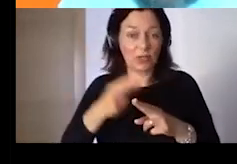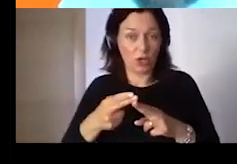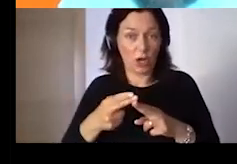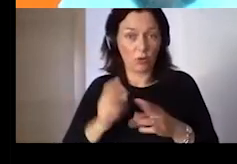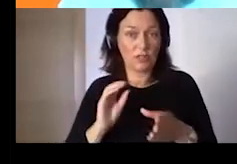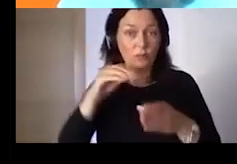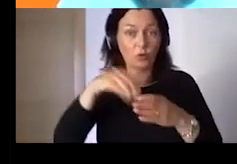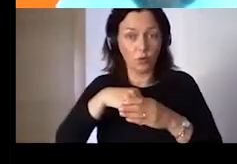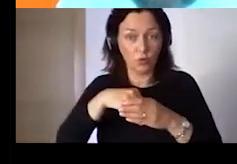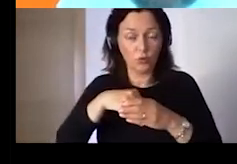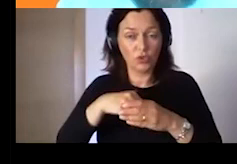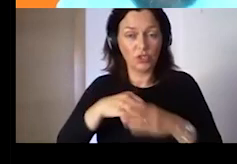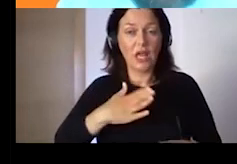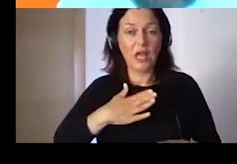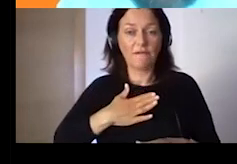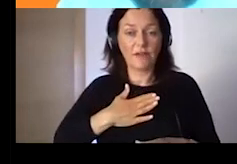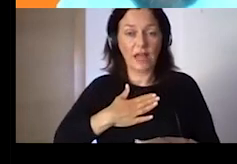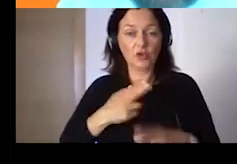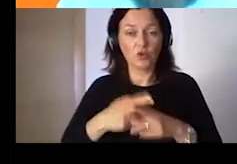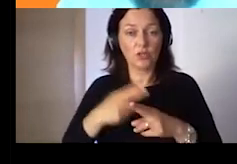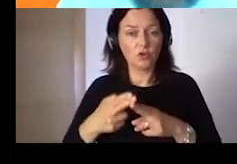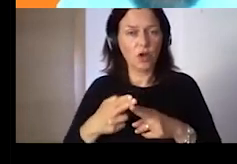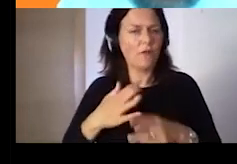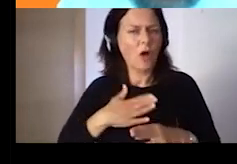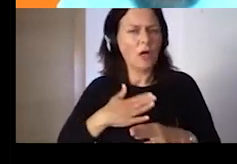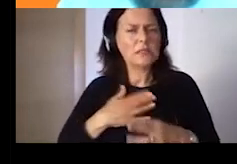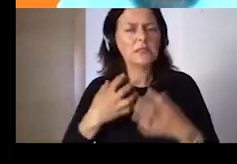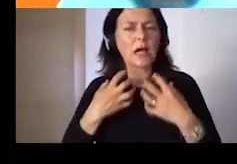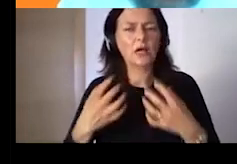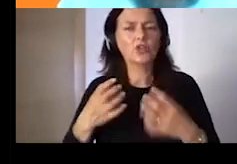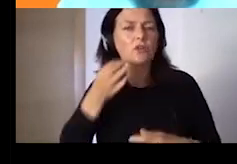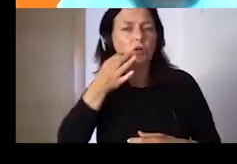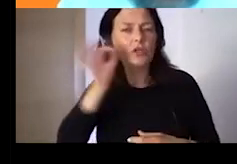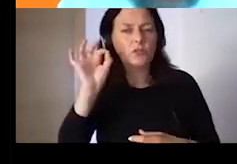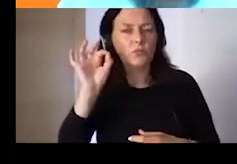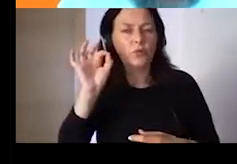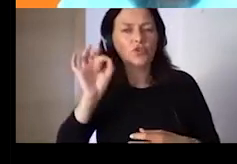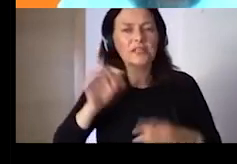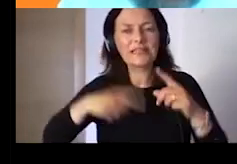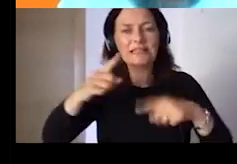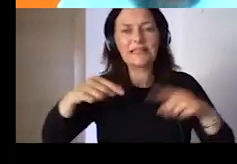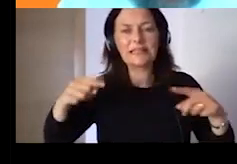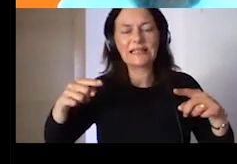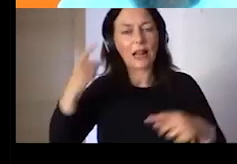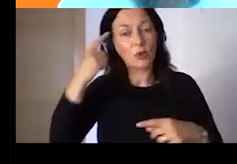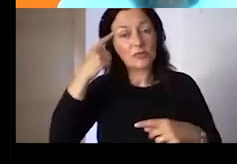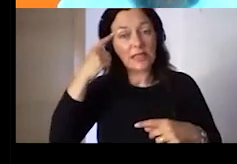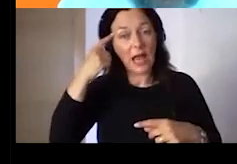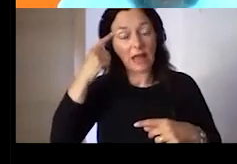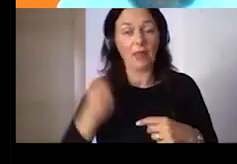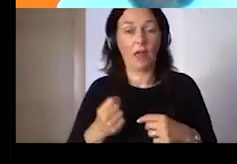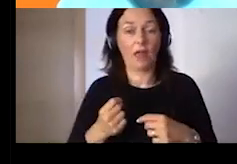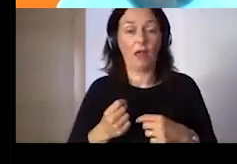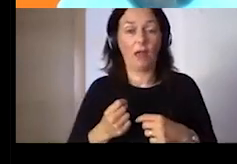And we were unique in Italy, as you can see, from the other five